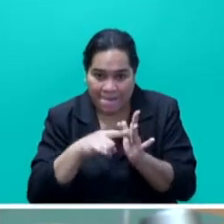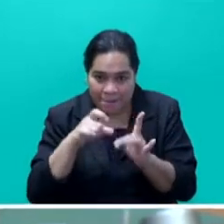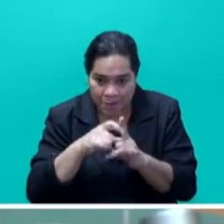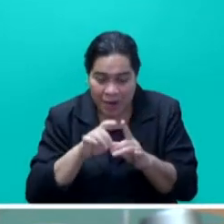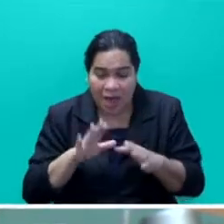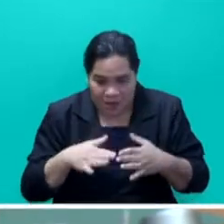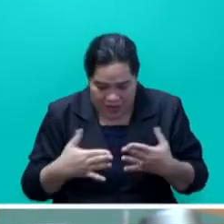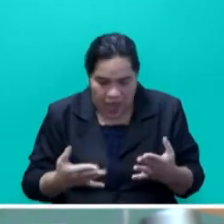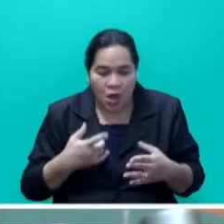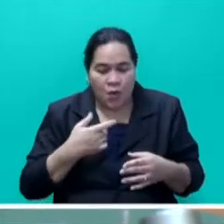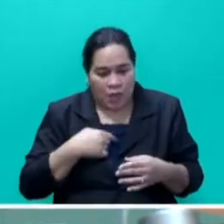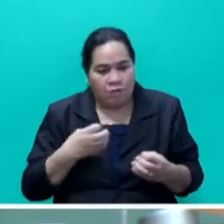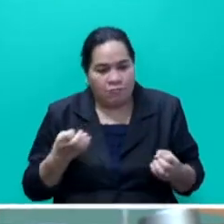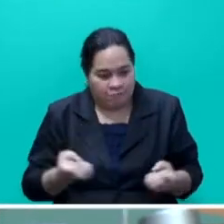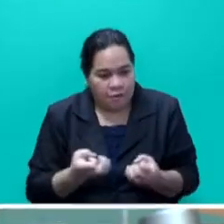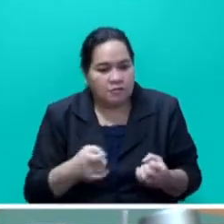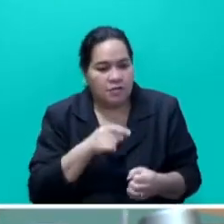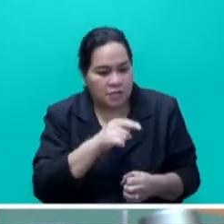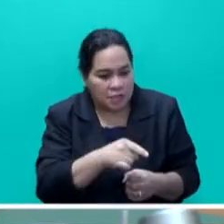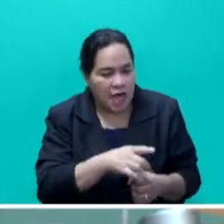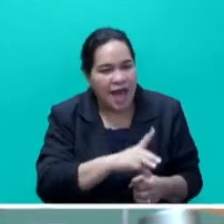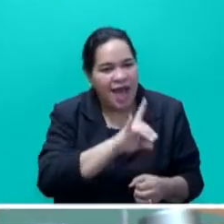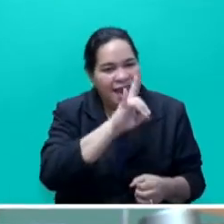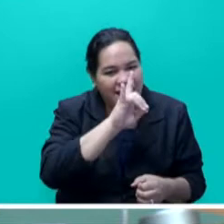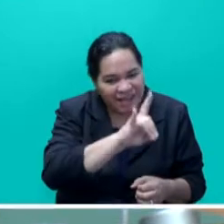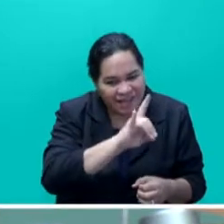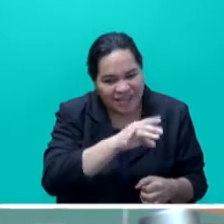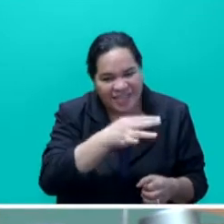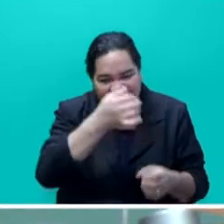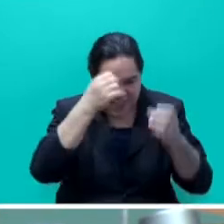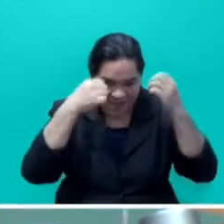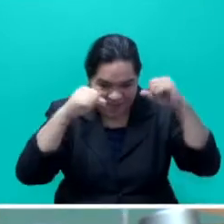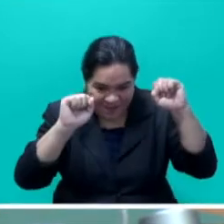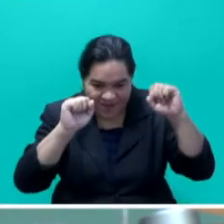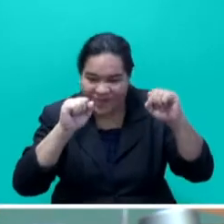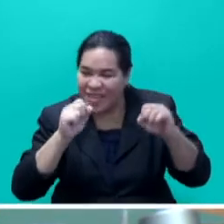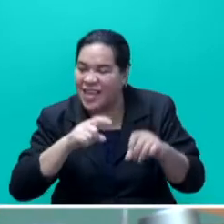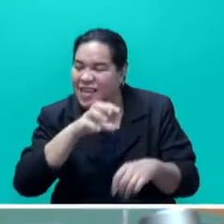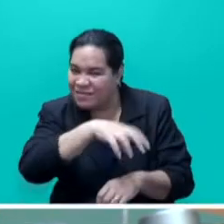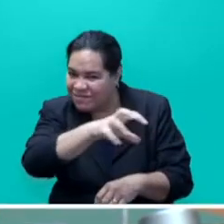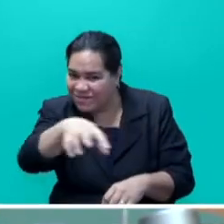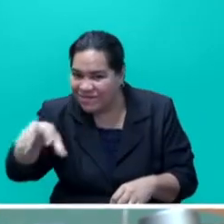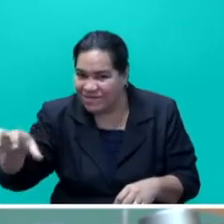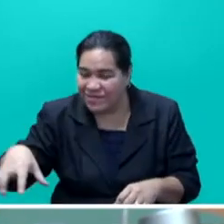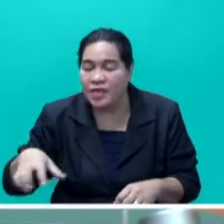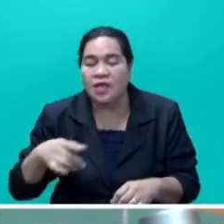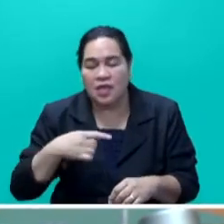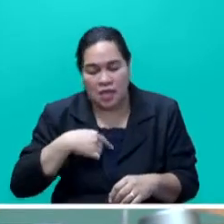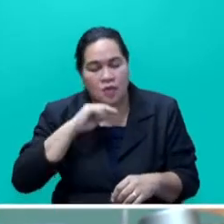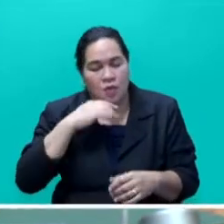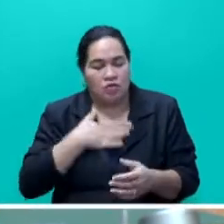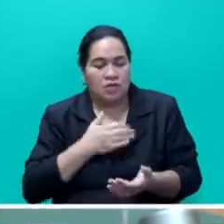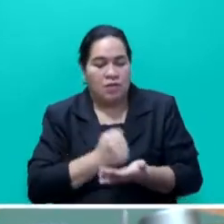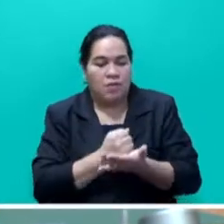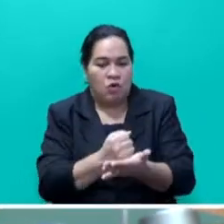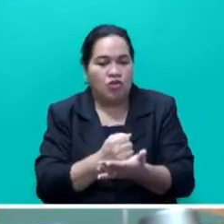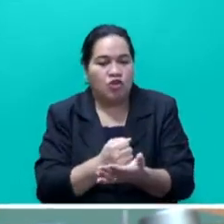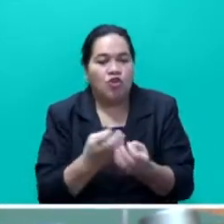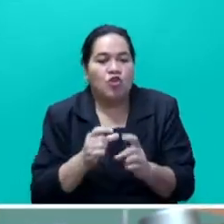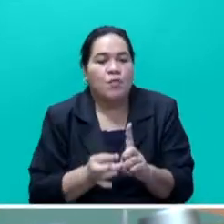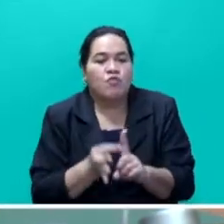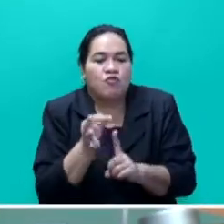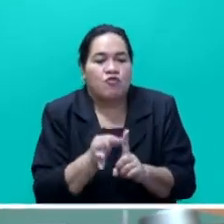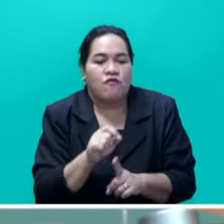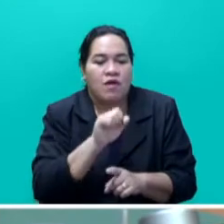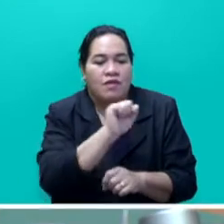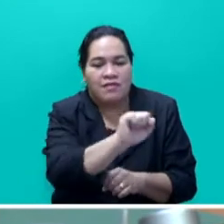pasture and dairy cattle management that we have around Fiji. This work will continue. We are supporting farmers to improve their pastures, while